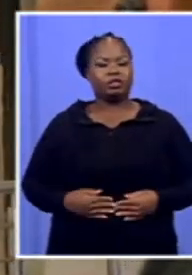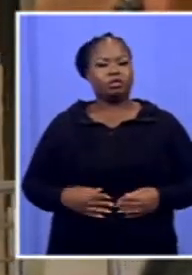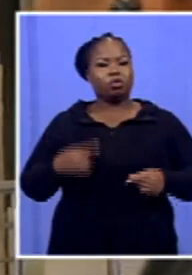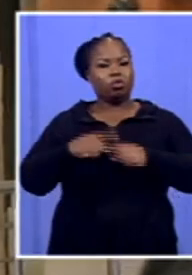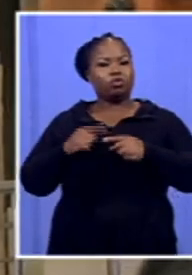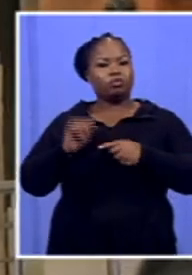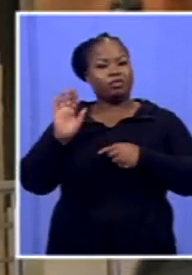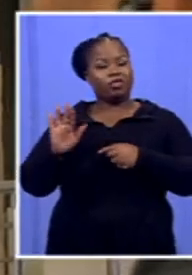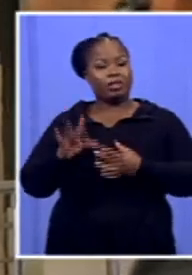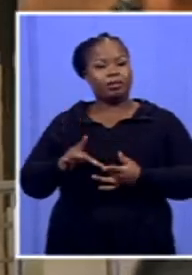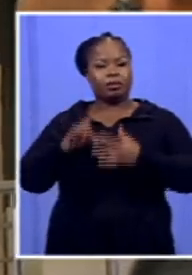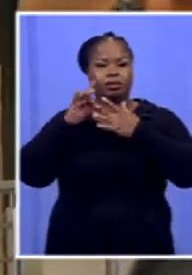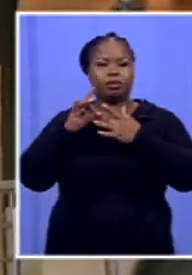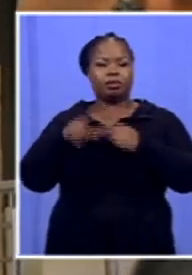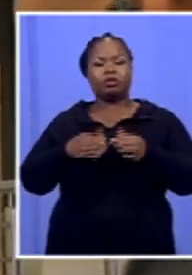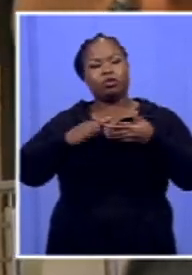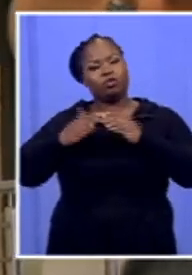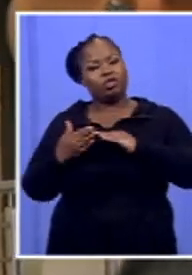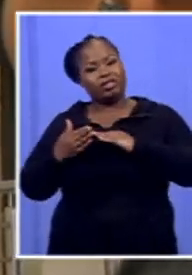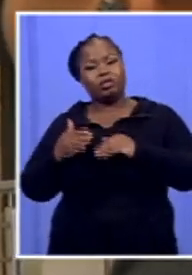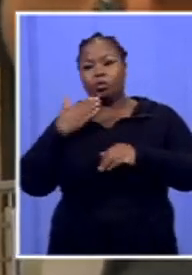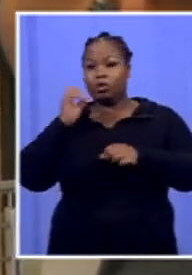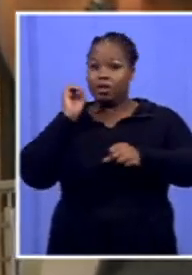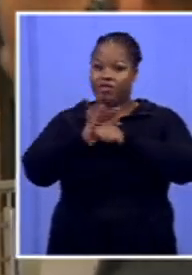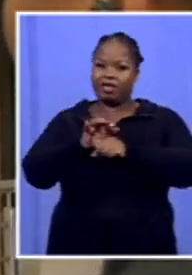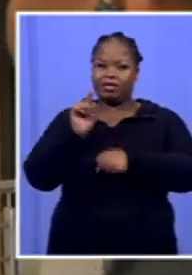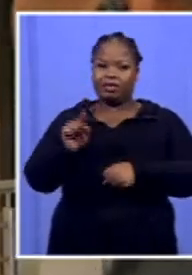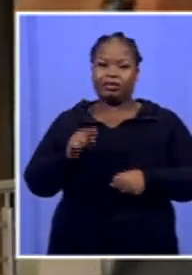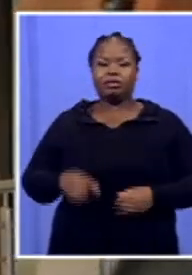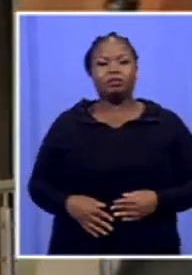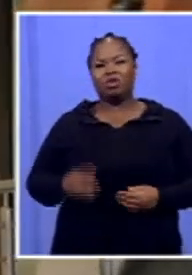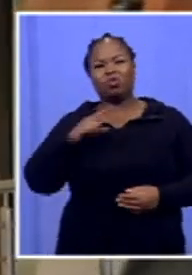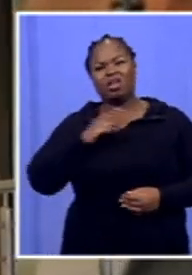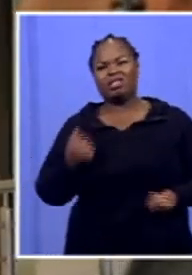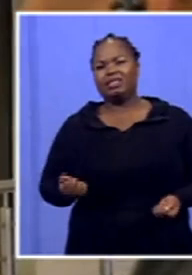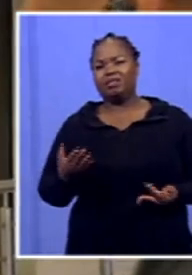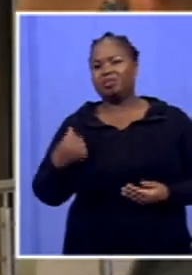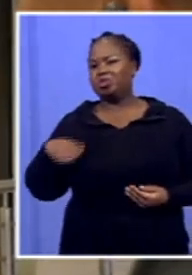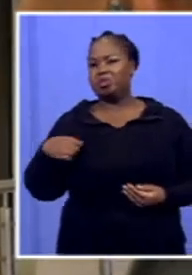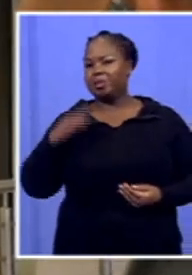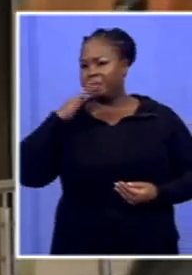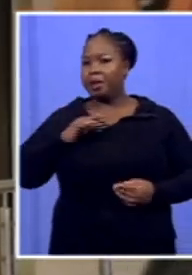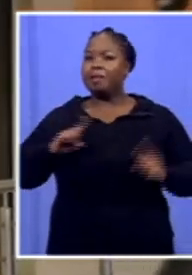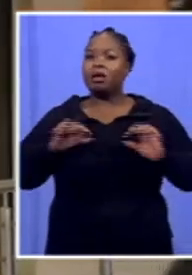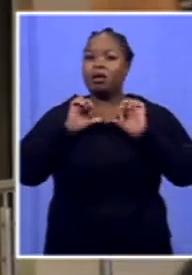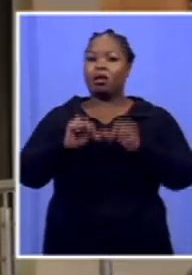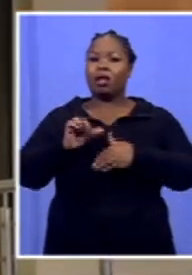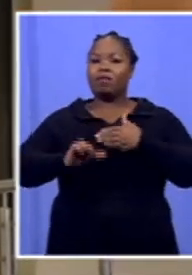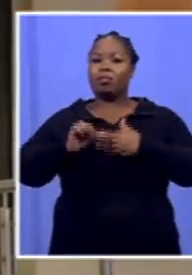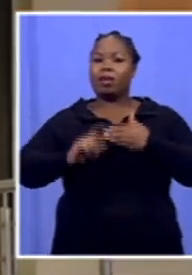services, especially the community that are affected and they're not getting services from the municipality, but they're paying for these services?